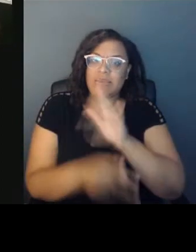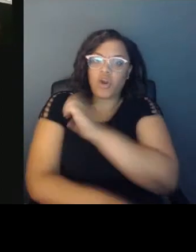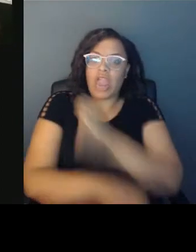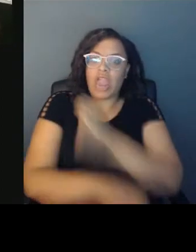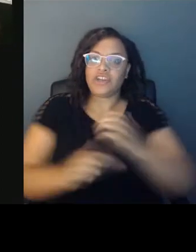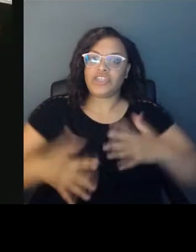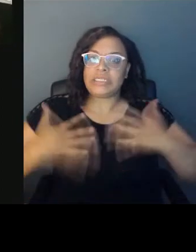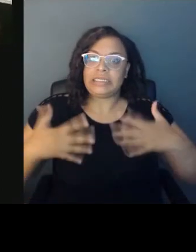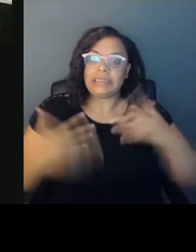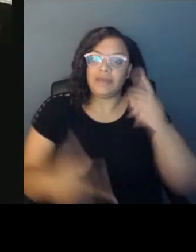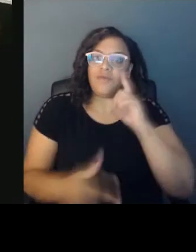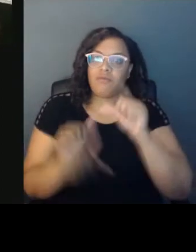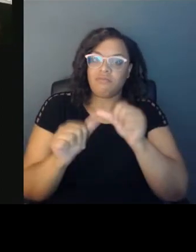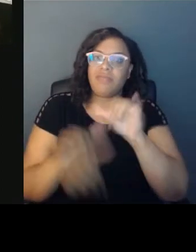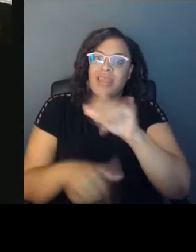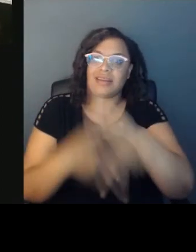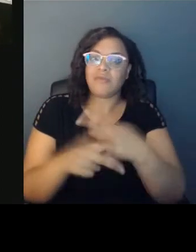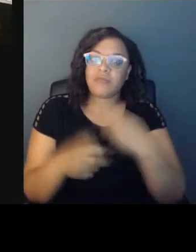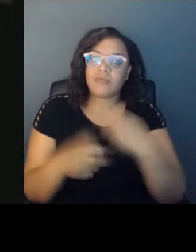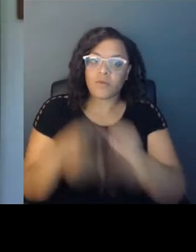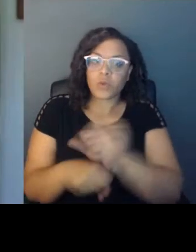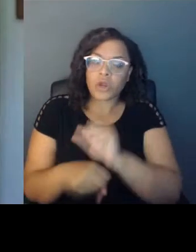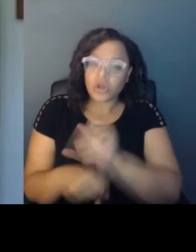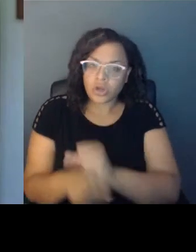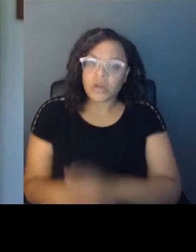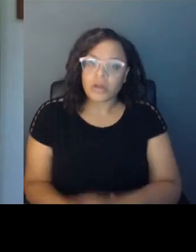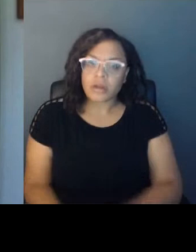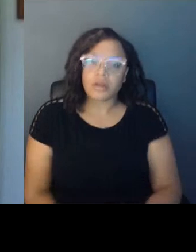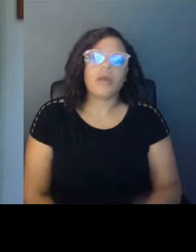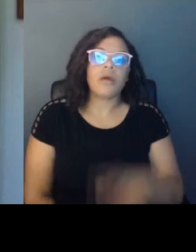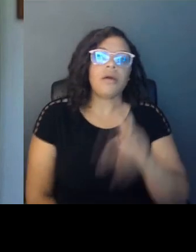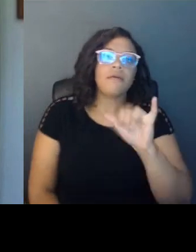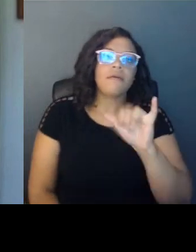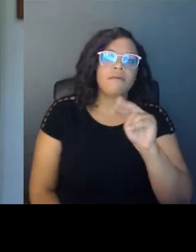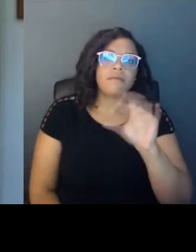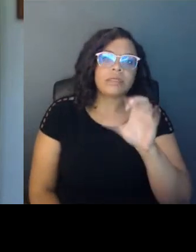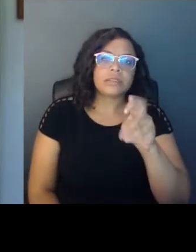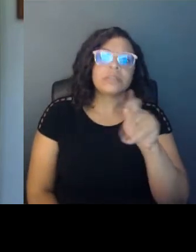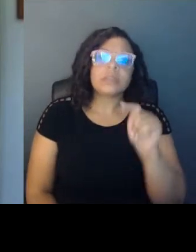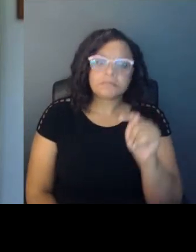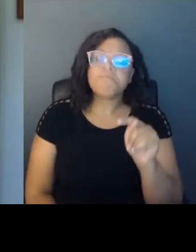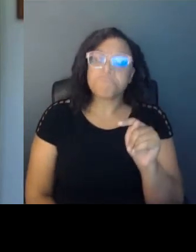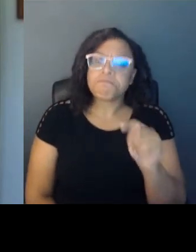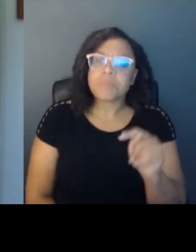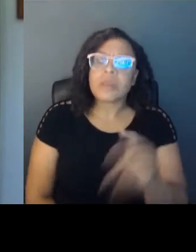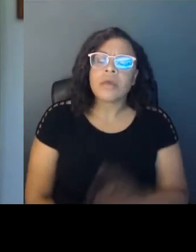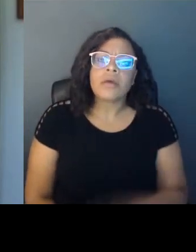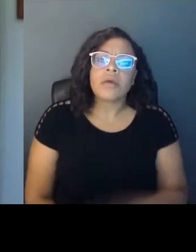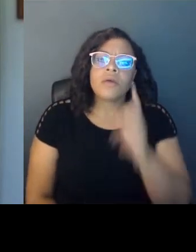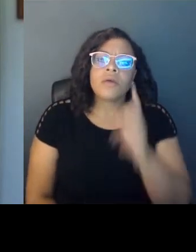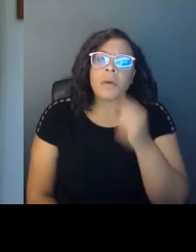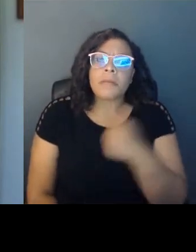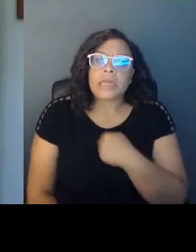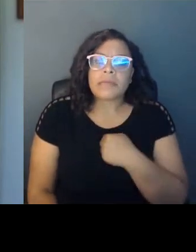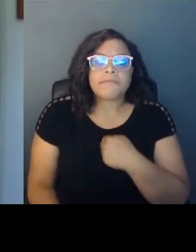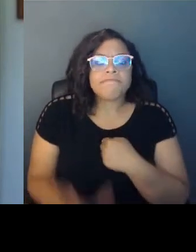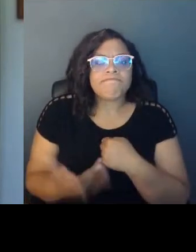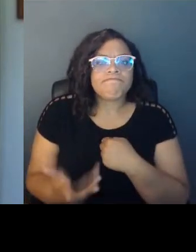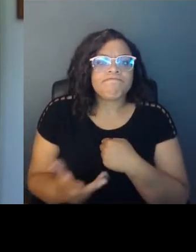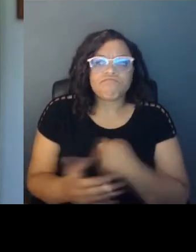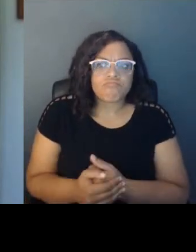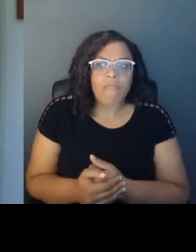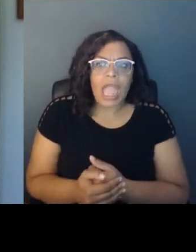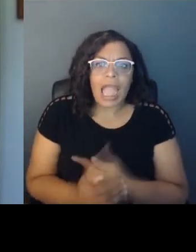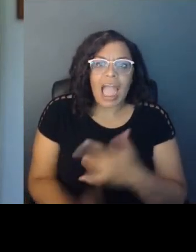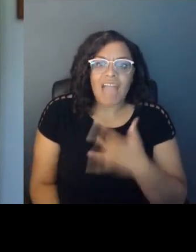Vincent, know, I think, for me, a really big part of it is that I don't feel like I have a choice but to stay